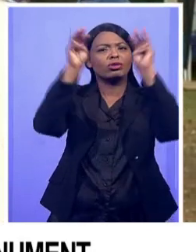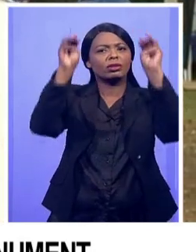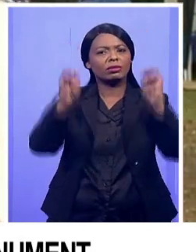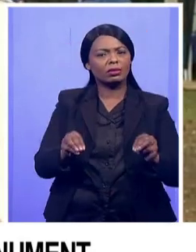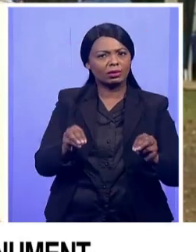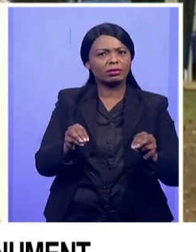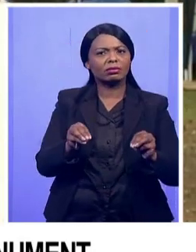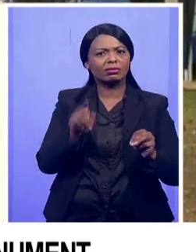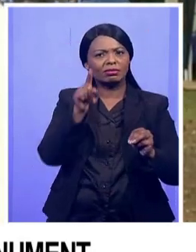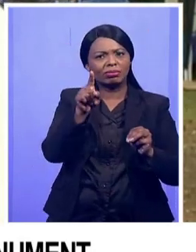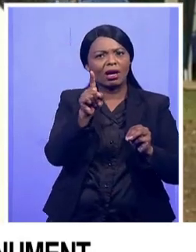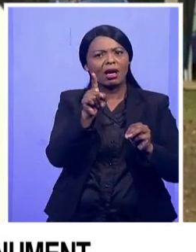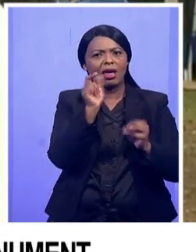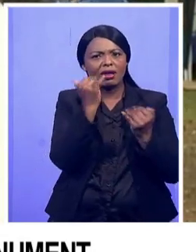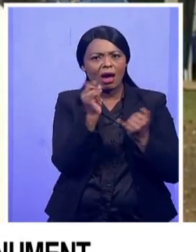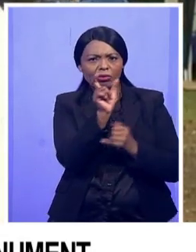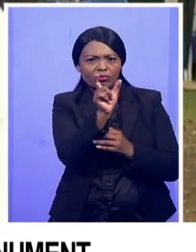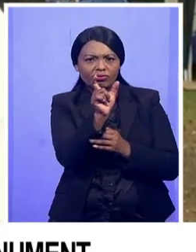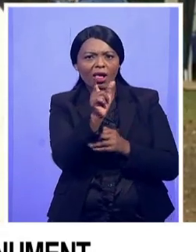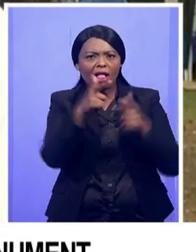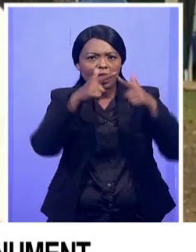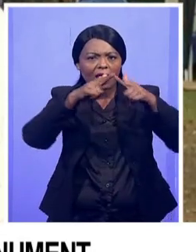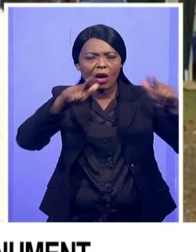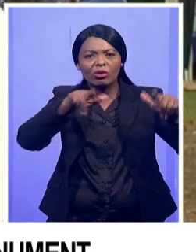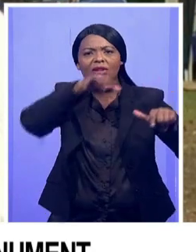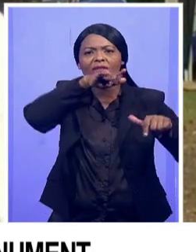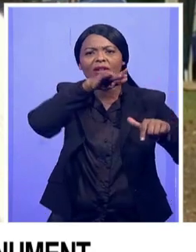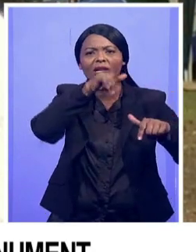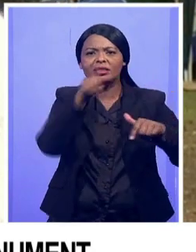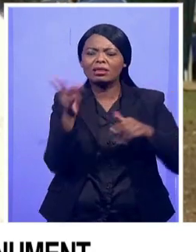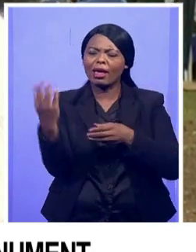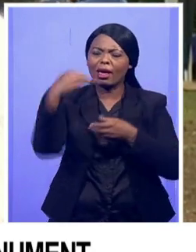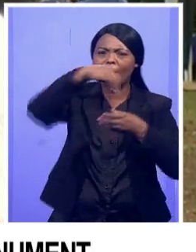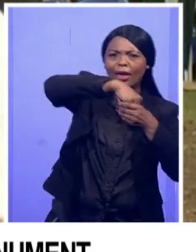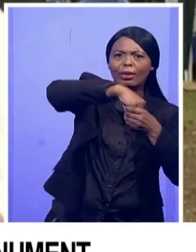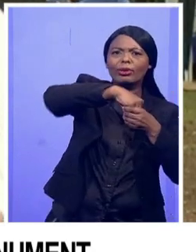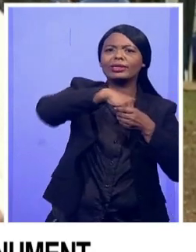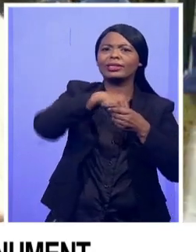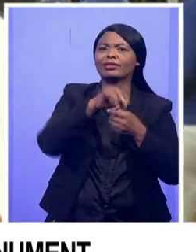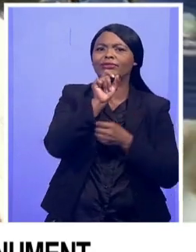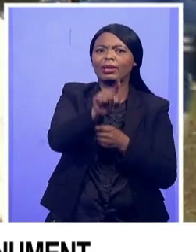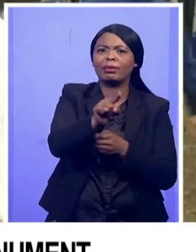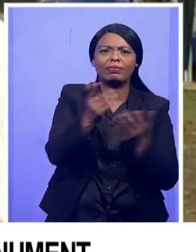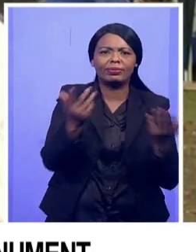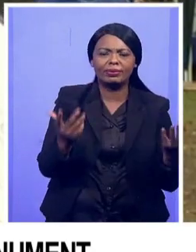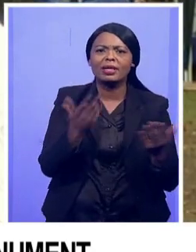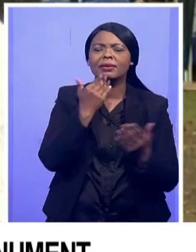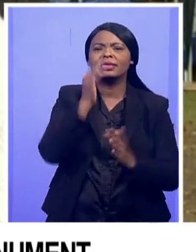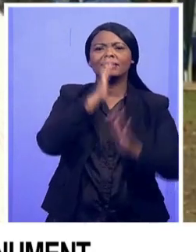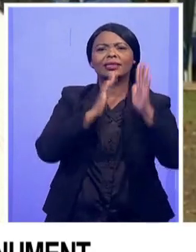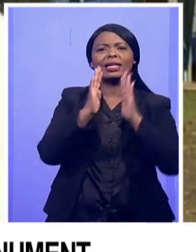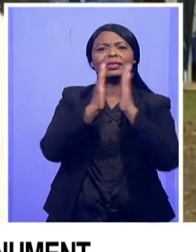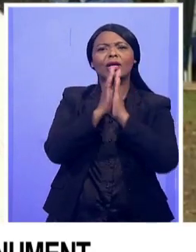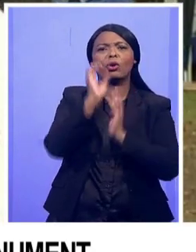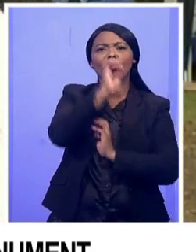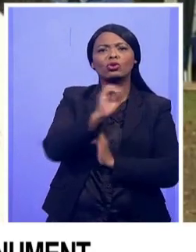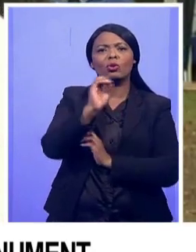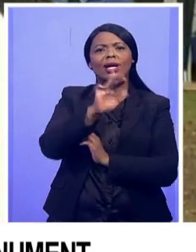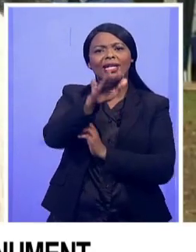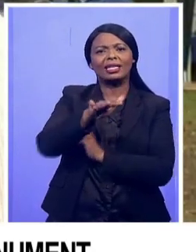is indeed inclusive. Let's talk a bit about the monument. I know it's been erected on, what, the 10th of October 1975.